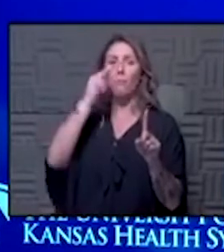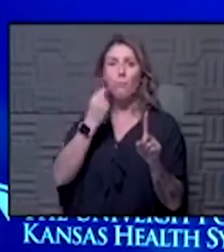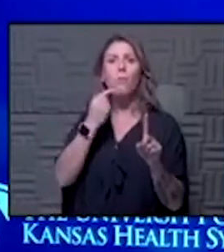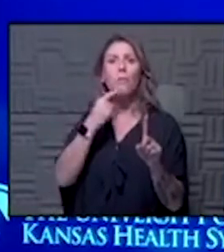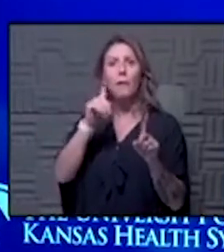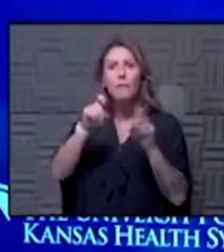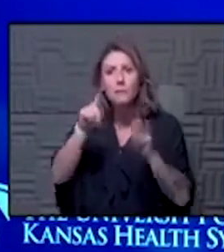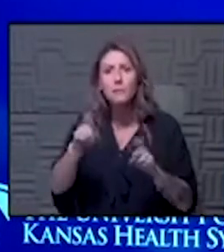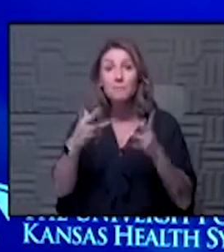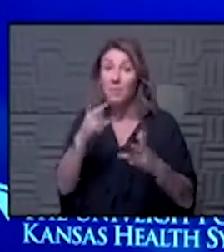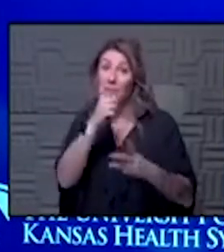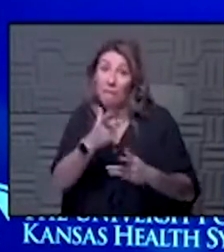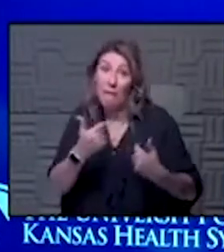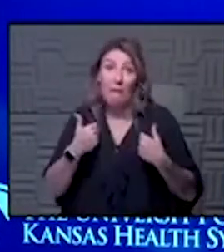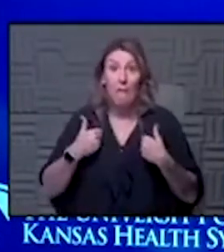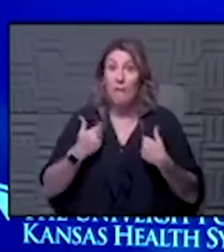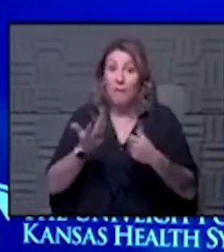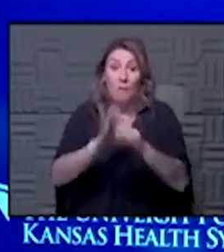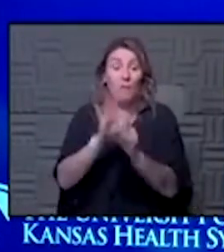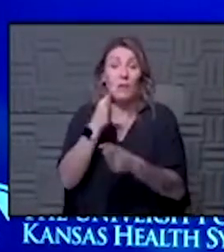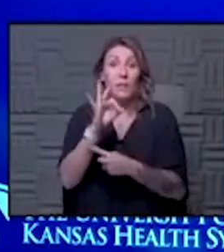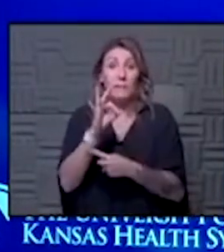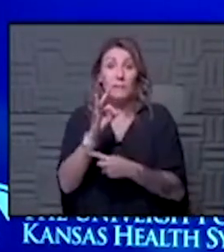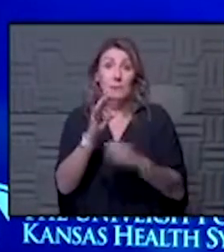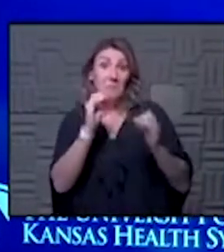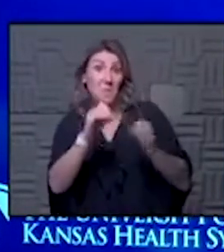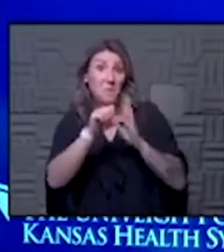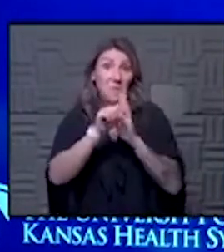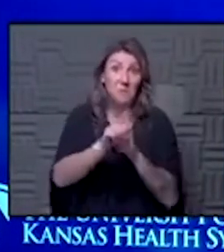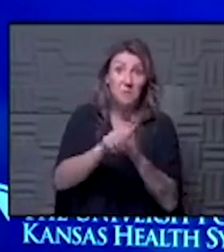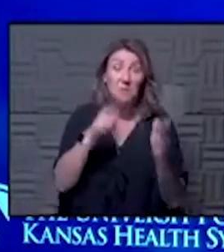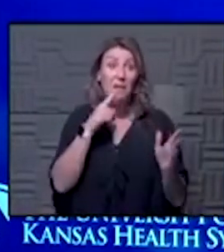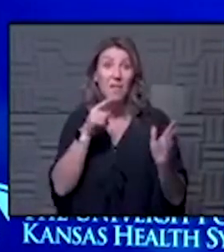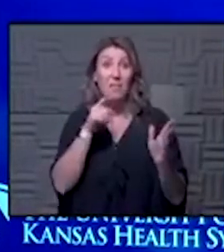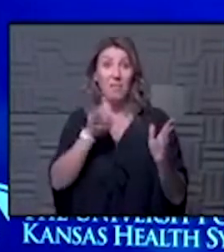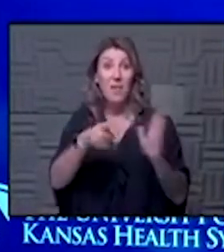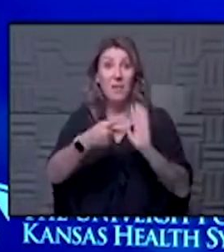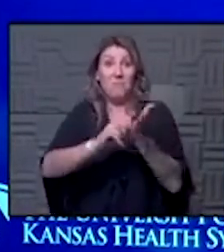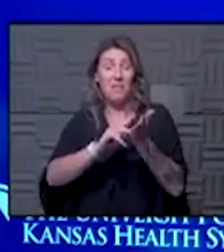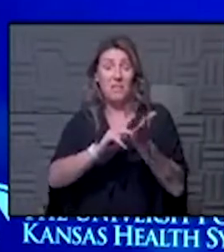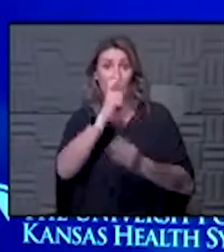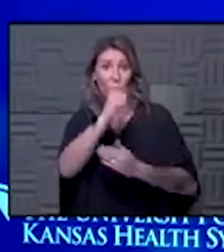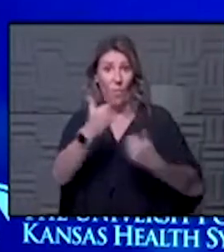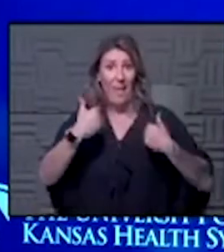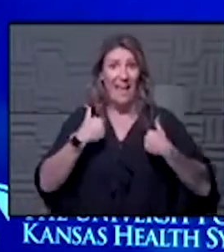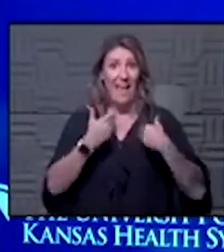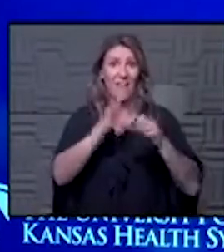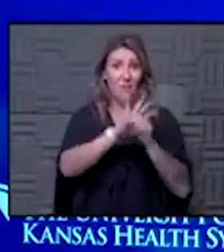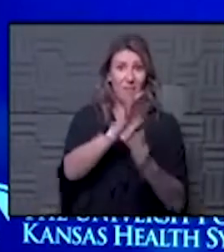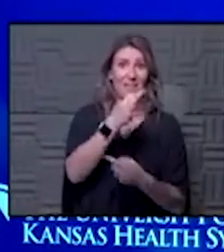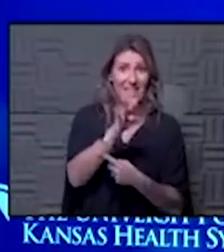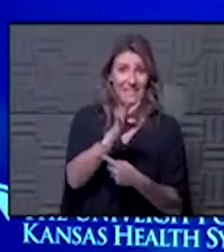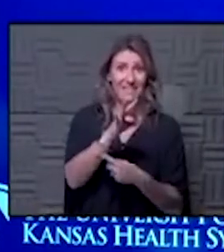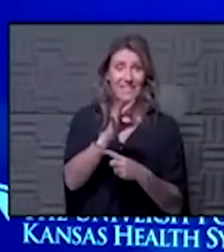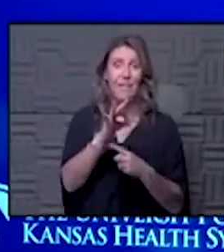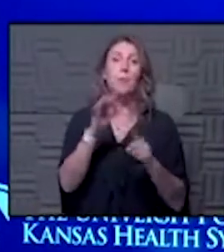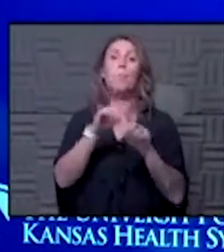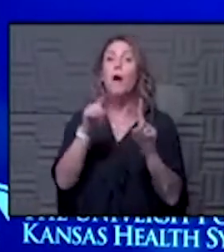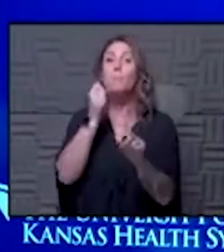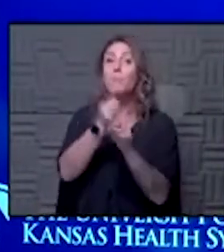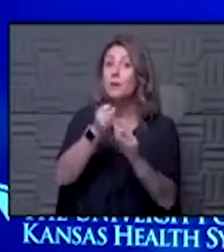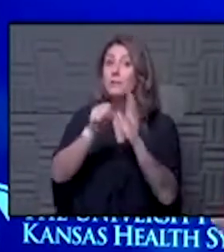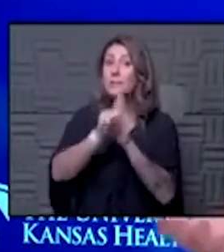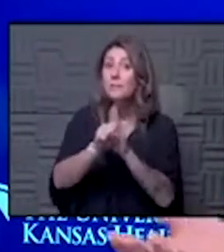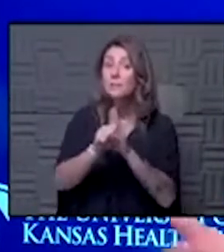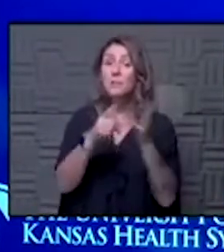not have COVID-19 you could be asymptomatic in which case by definition you don't have it once you have symptoms then you have COVID-19 so if you had